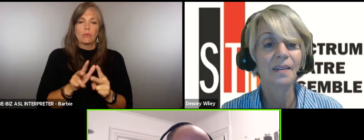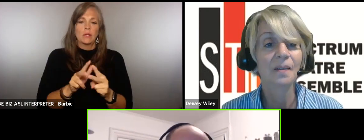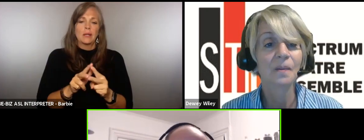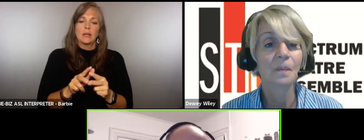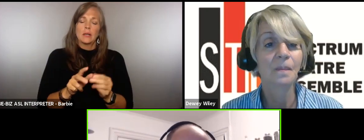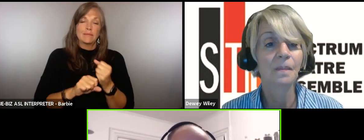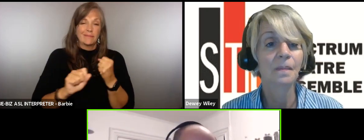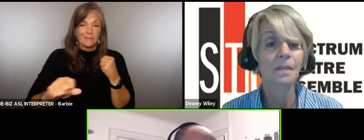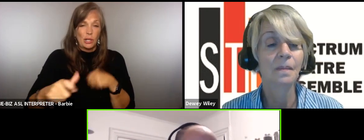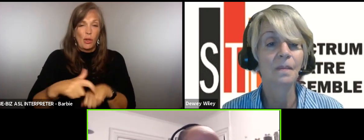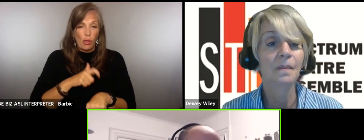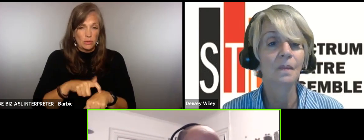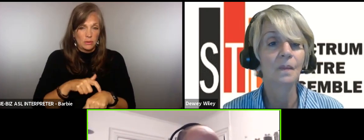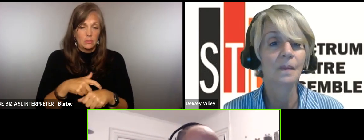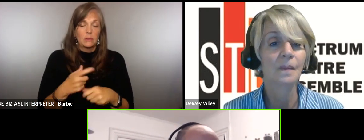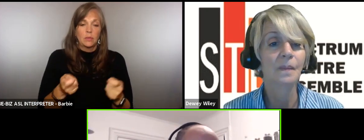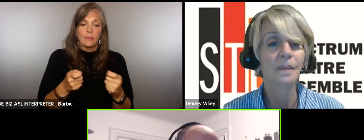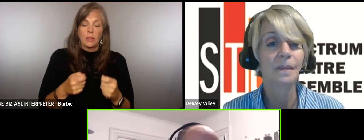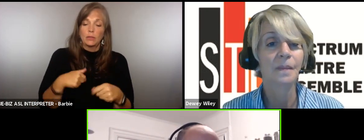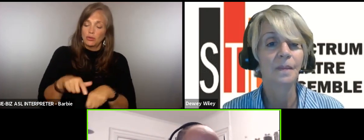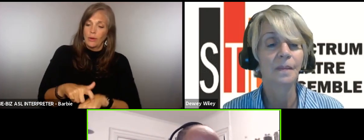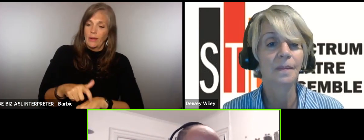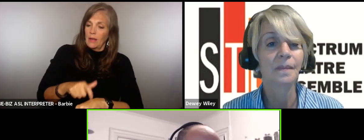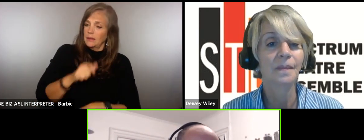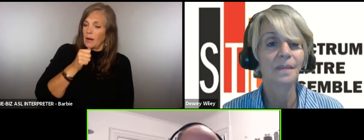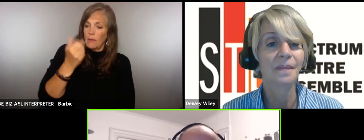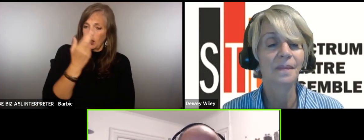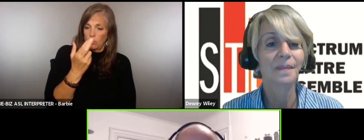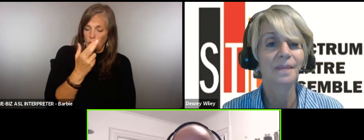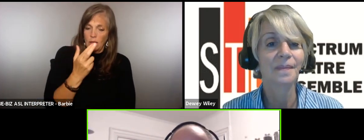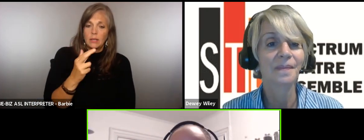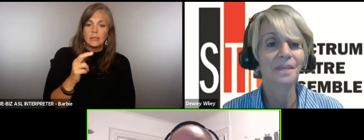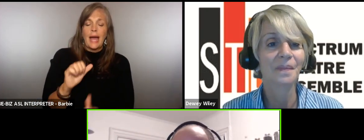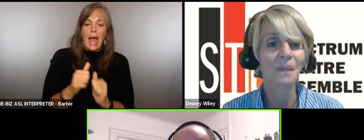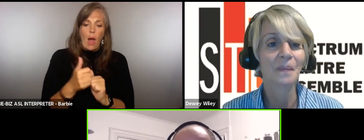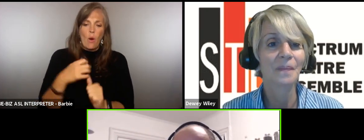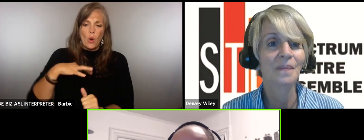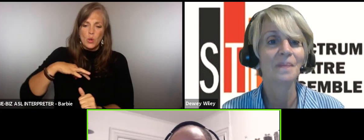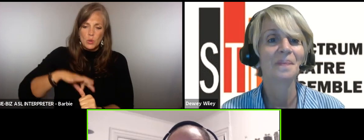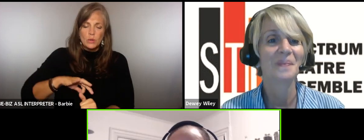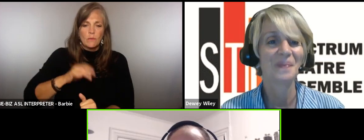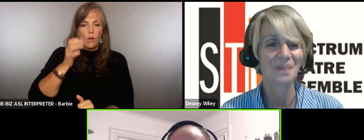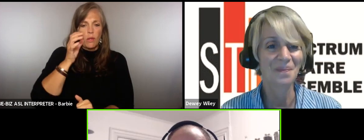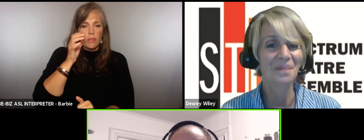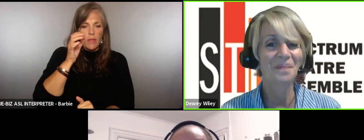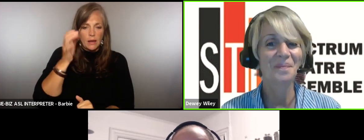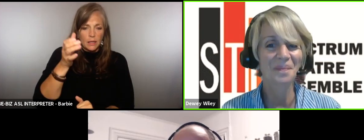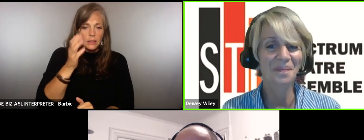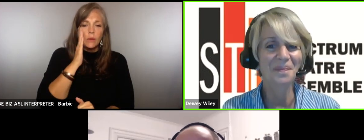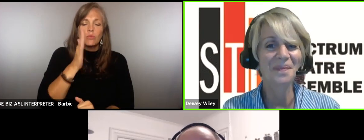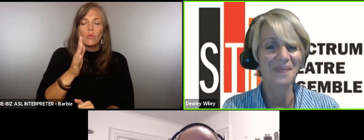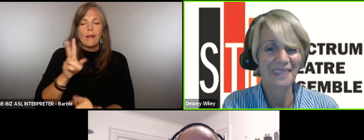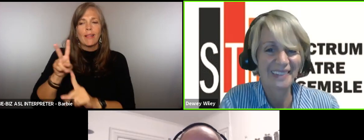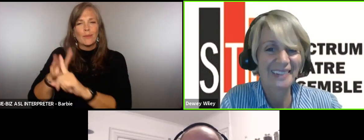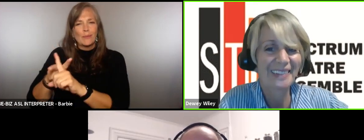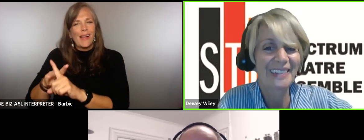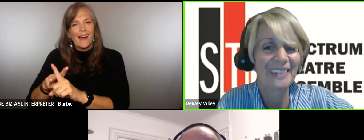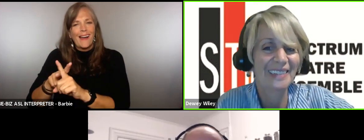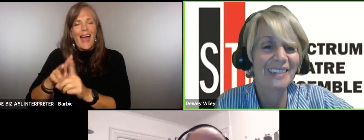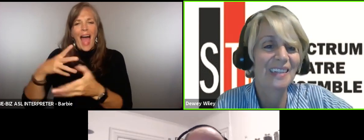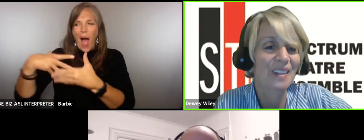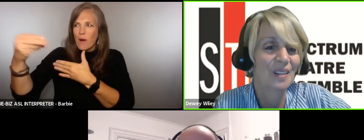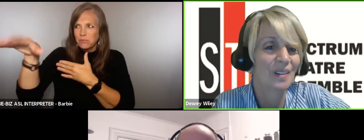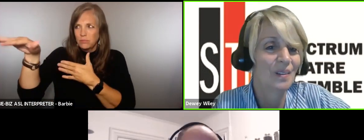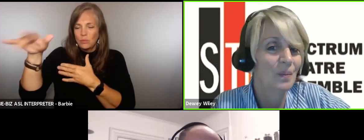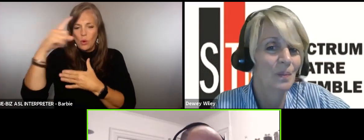only thing that I didn't even realize at the time was how useful that concept would be outside the poker room think of it as something that's just going to